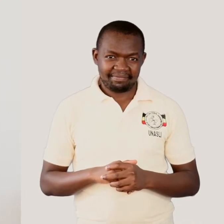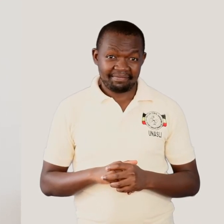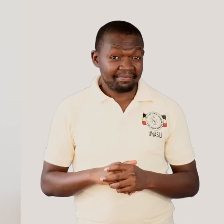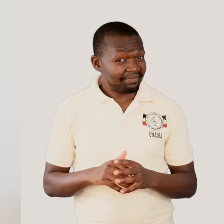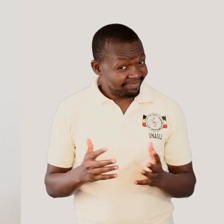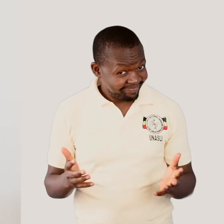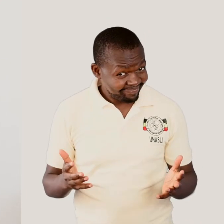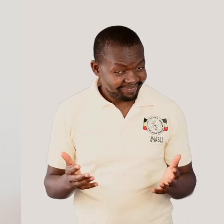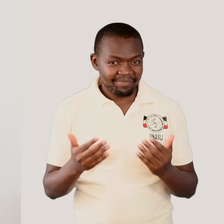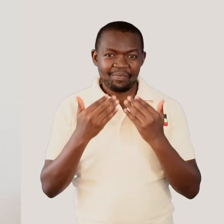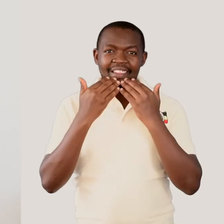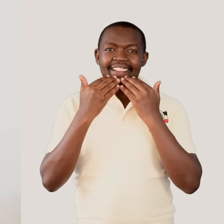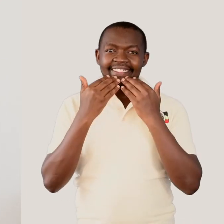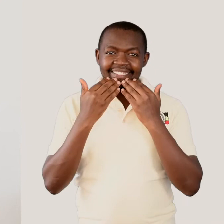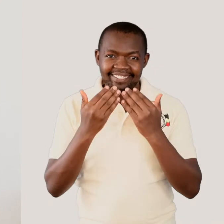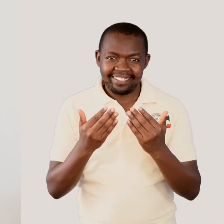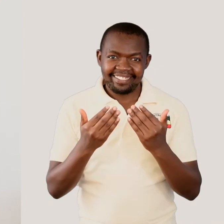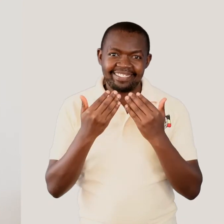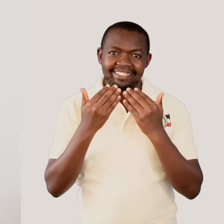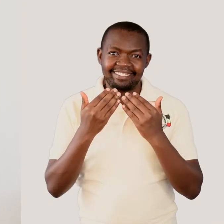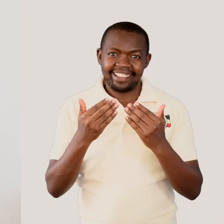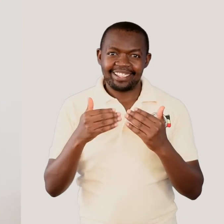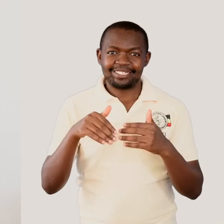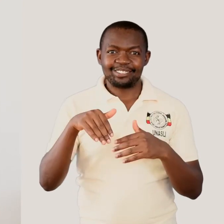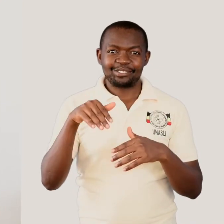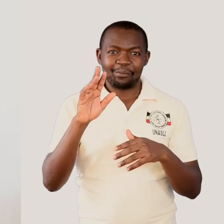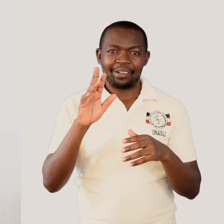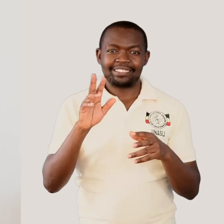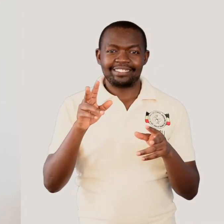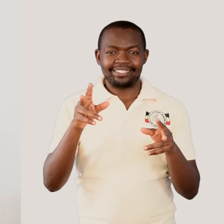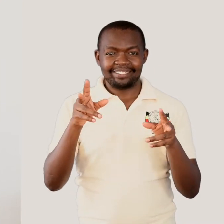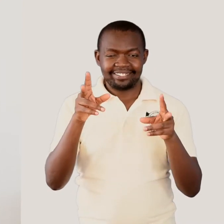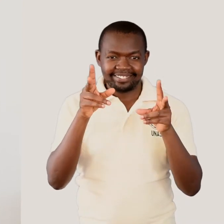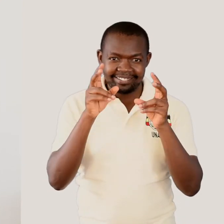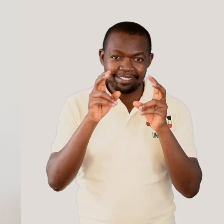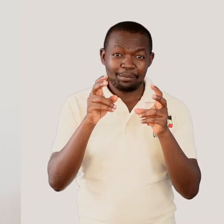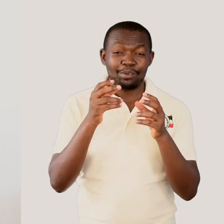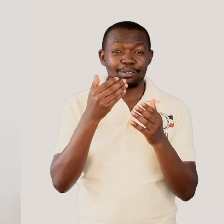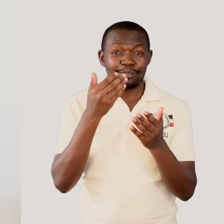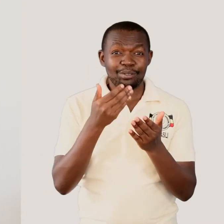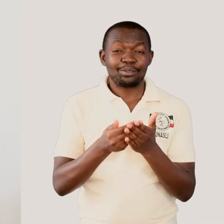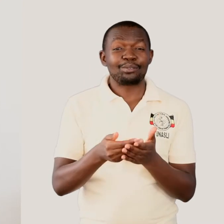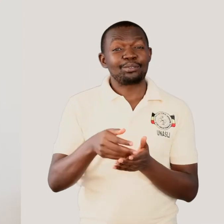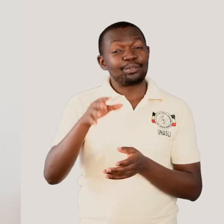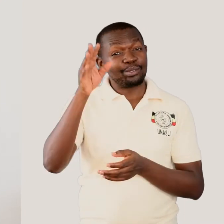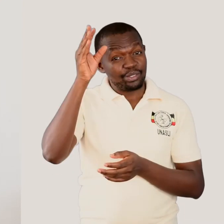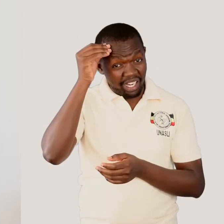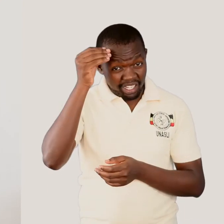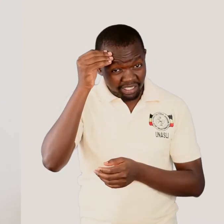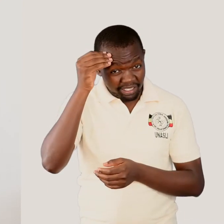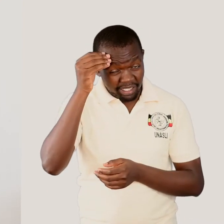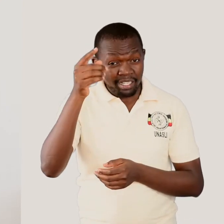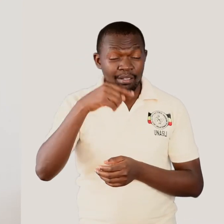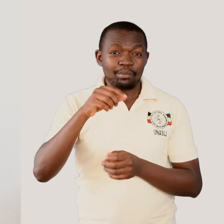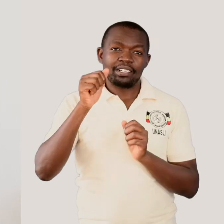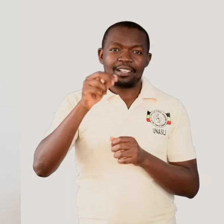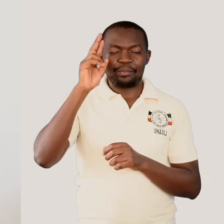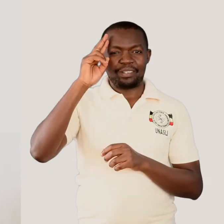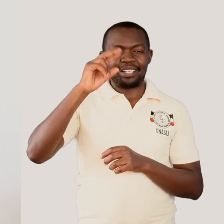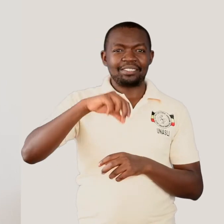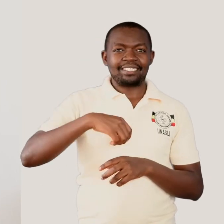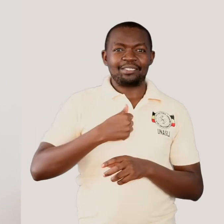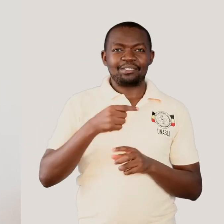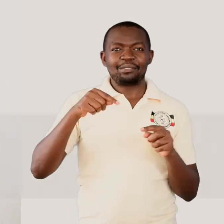Thank you so much for being good learners and we can remind ourselves about what we have learned today.